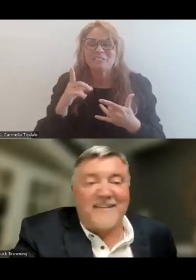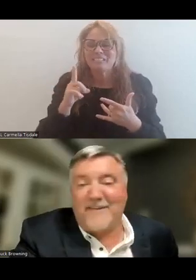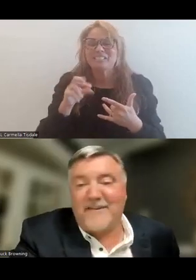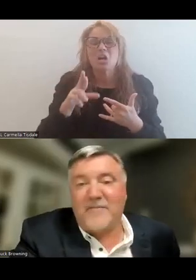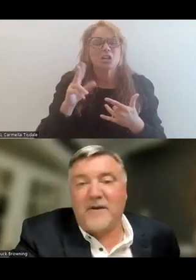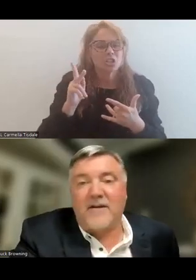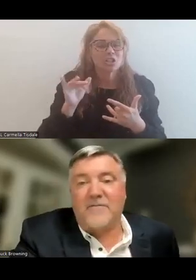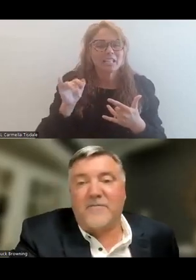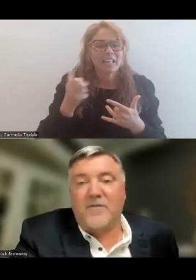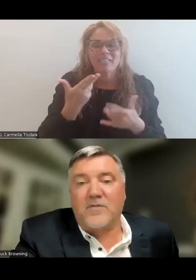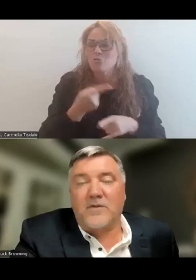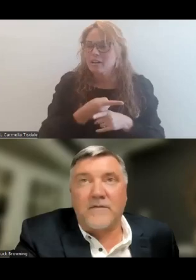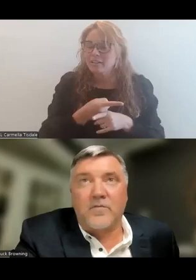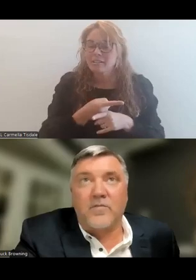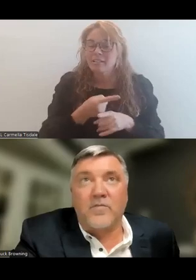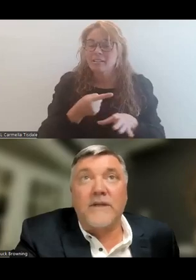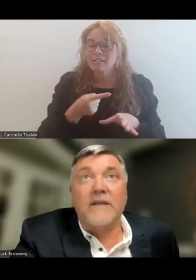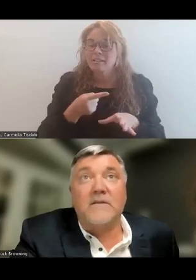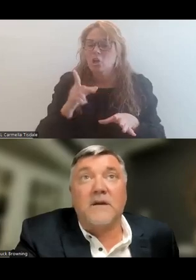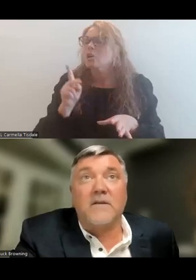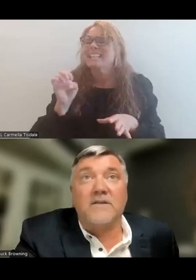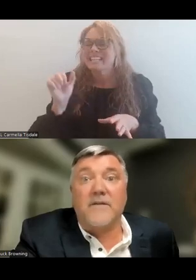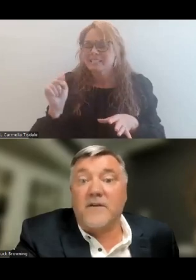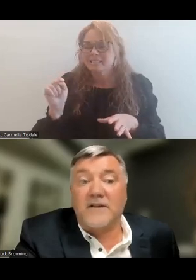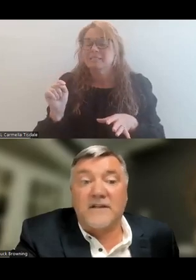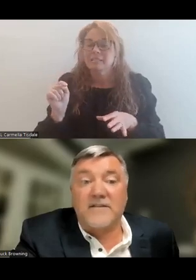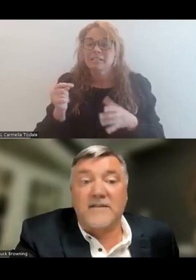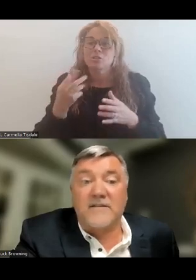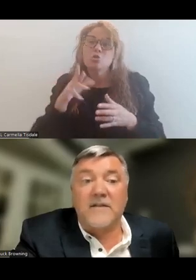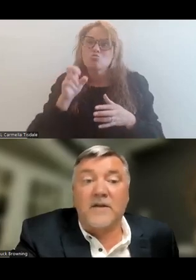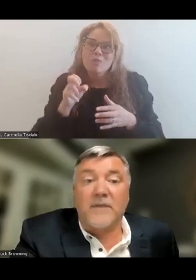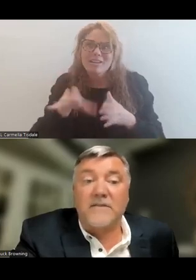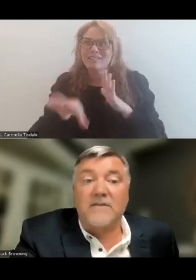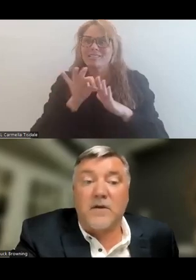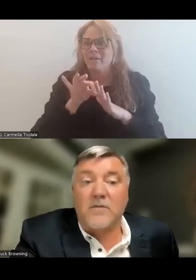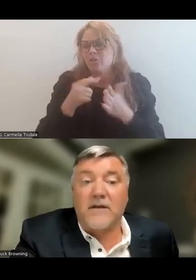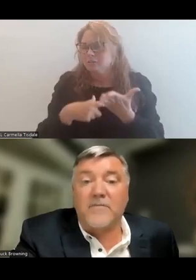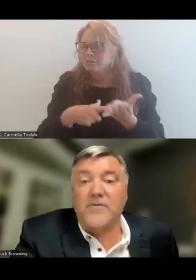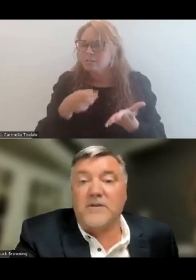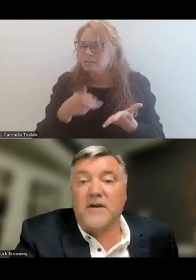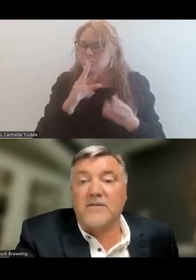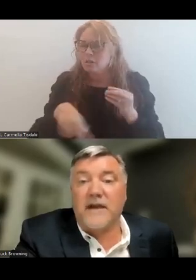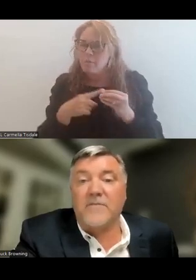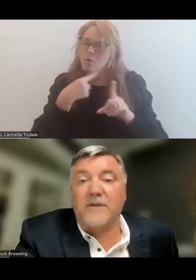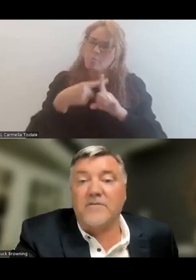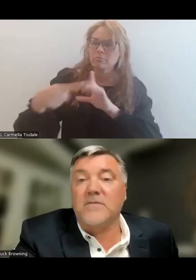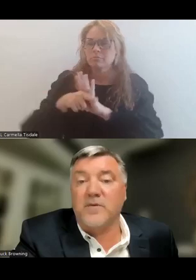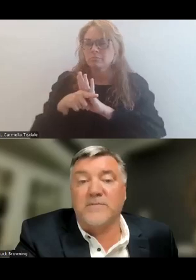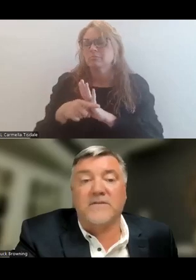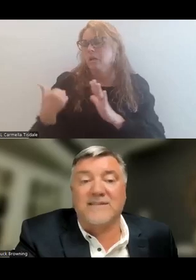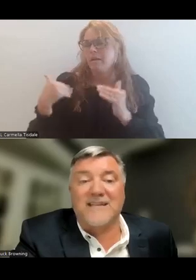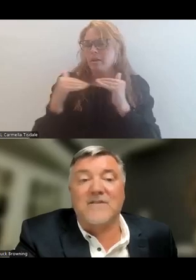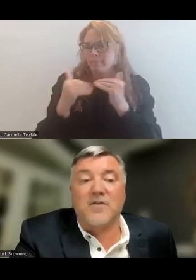that's correct, to hear them kind of read, discover, and discuss this. And basically talking about the pros and cons of having